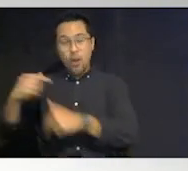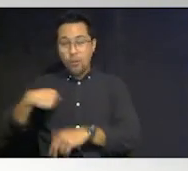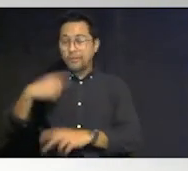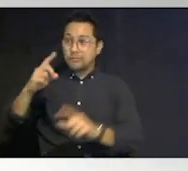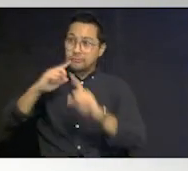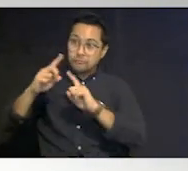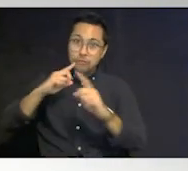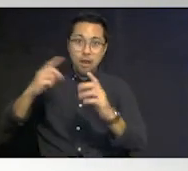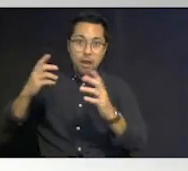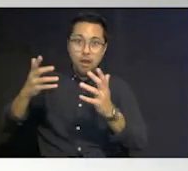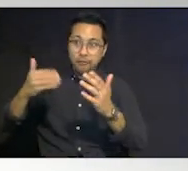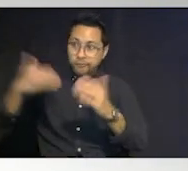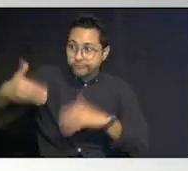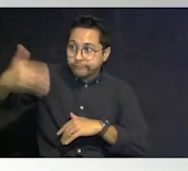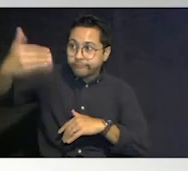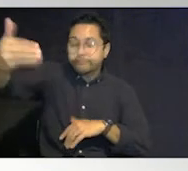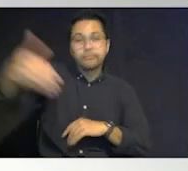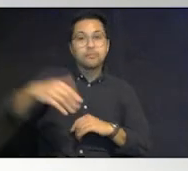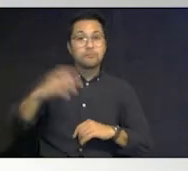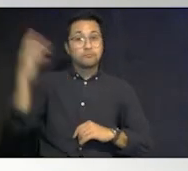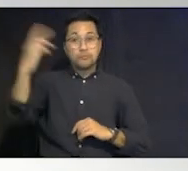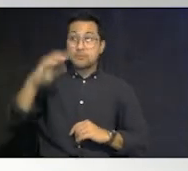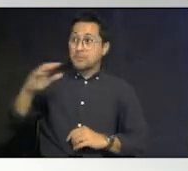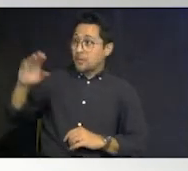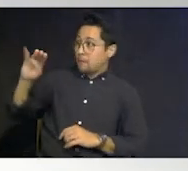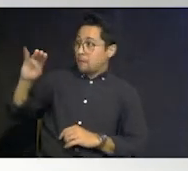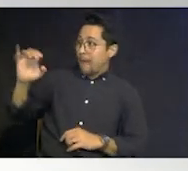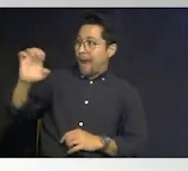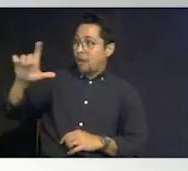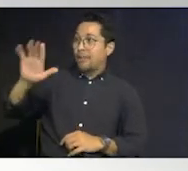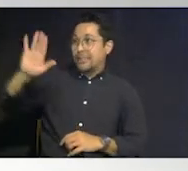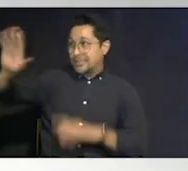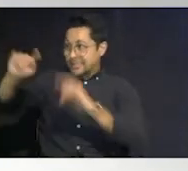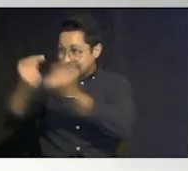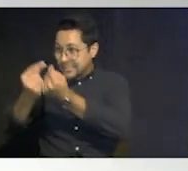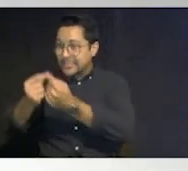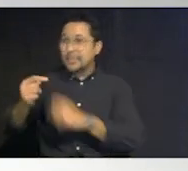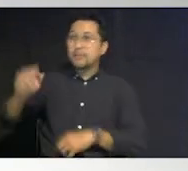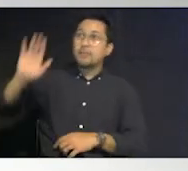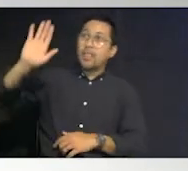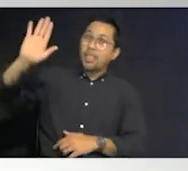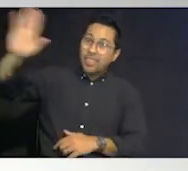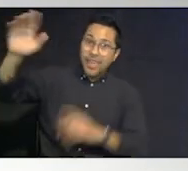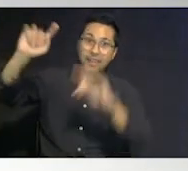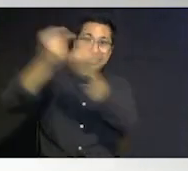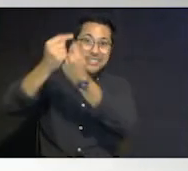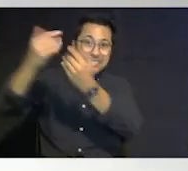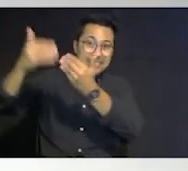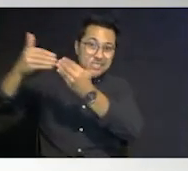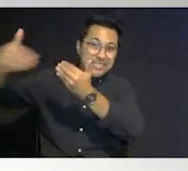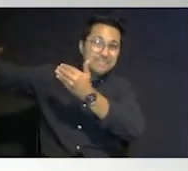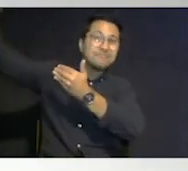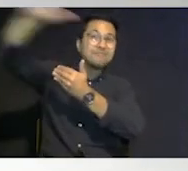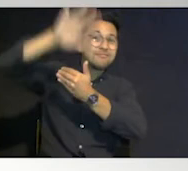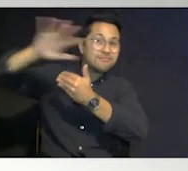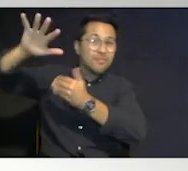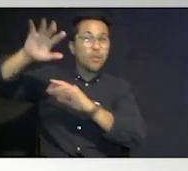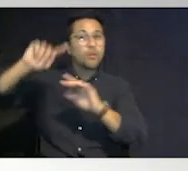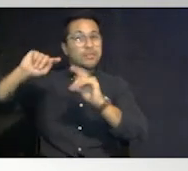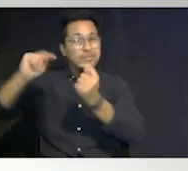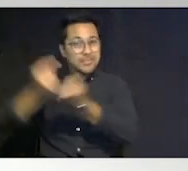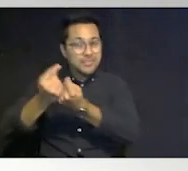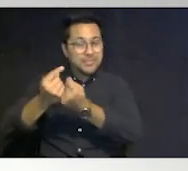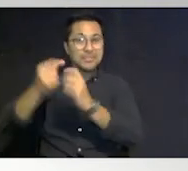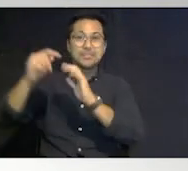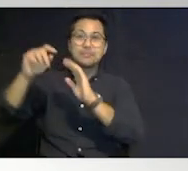know it's like michael and his team and his counterparts around the state and their teams who are communicating with um